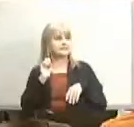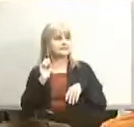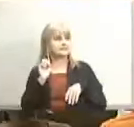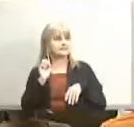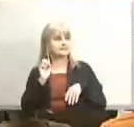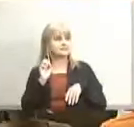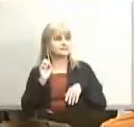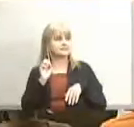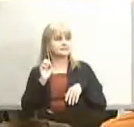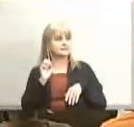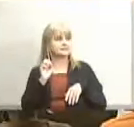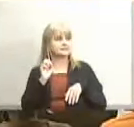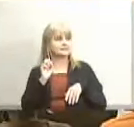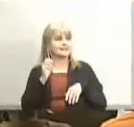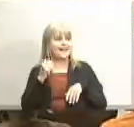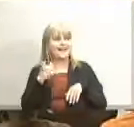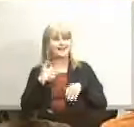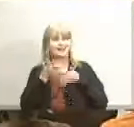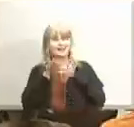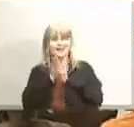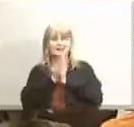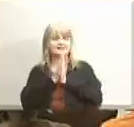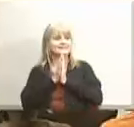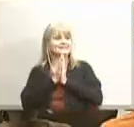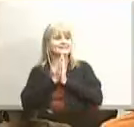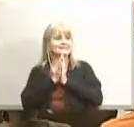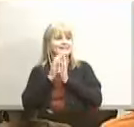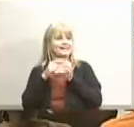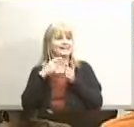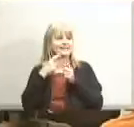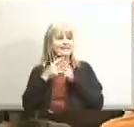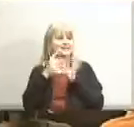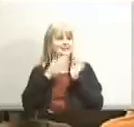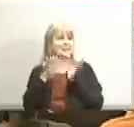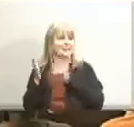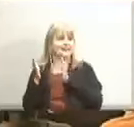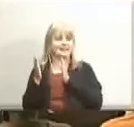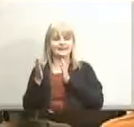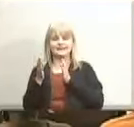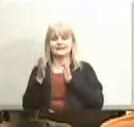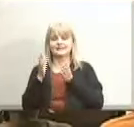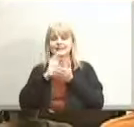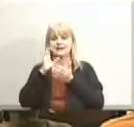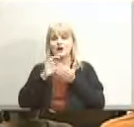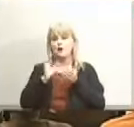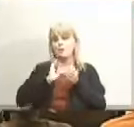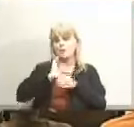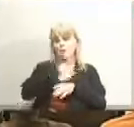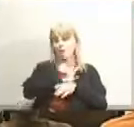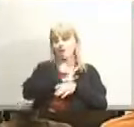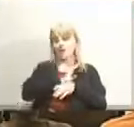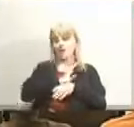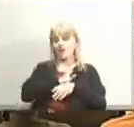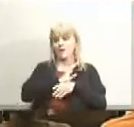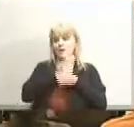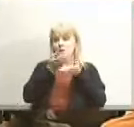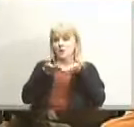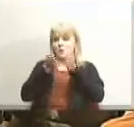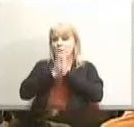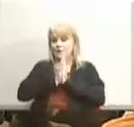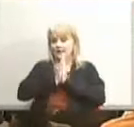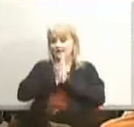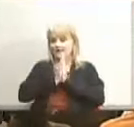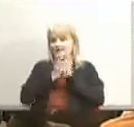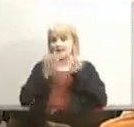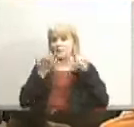then you can be a request reports of requests and then we'll do the planning calendar okay under board request i would like for the board